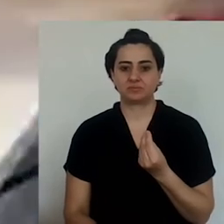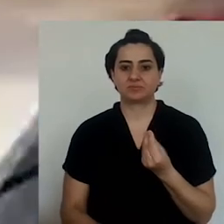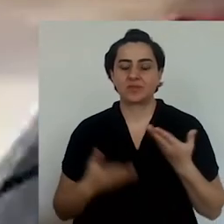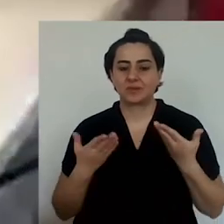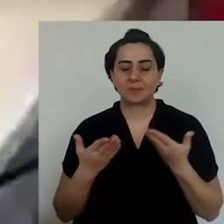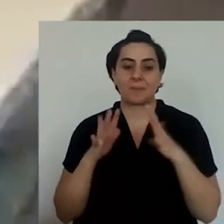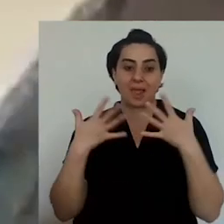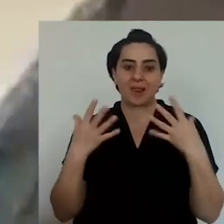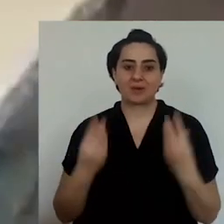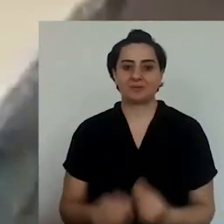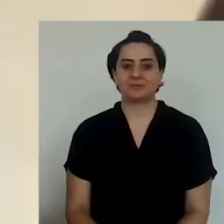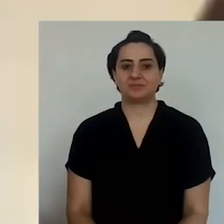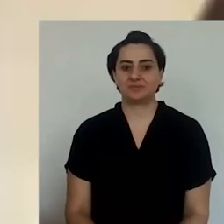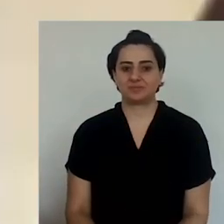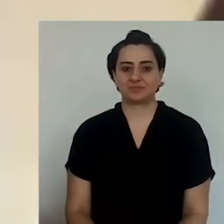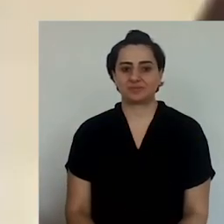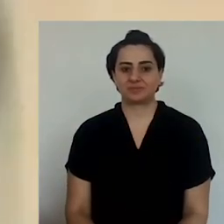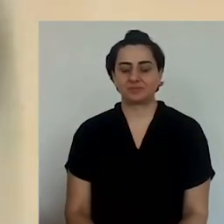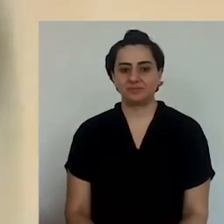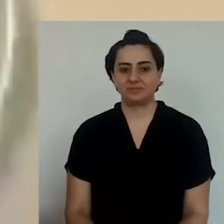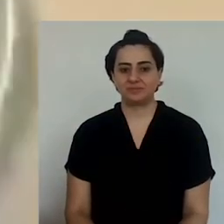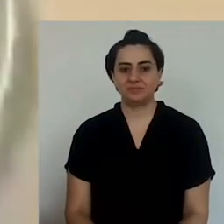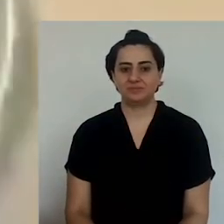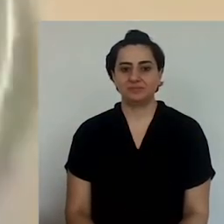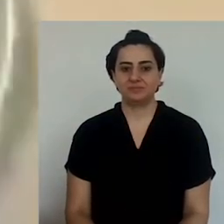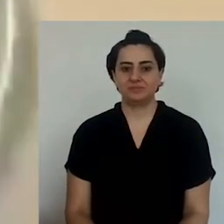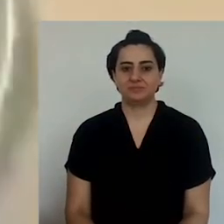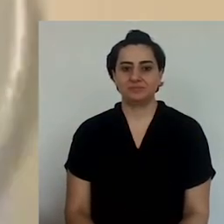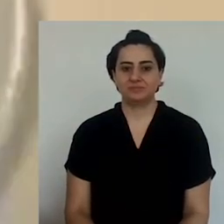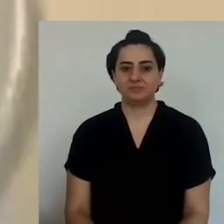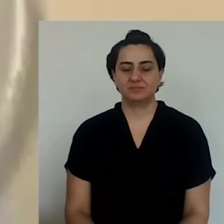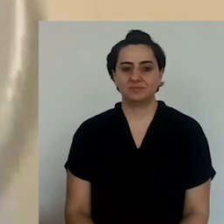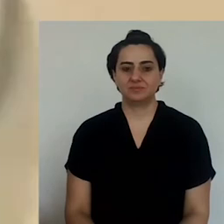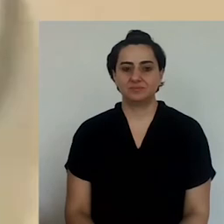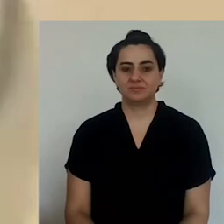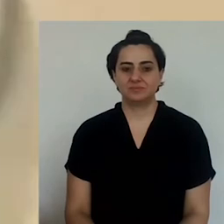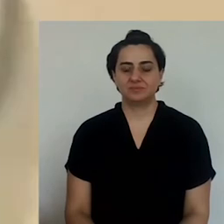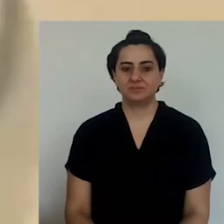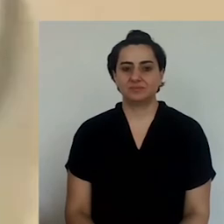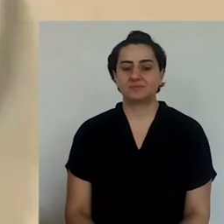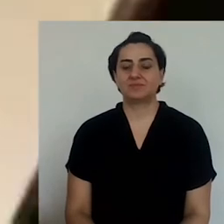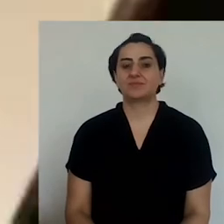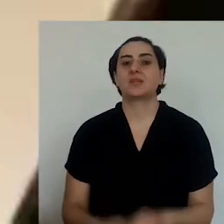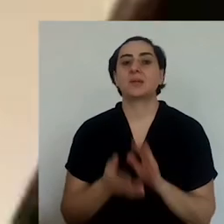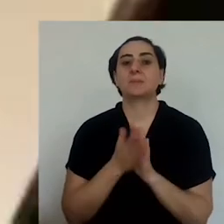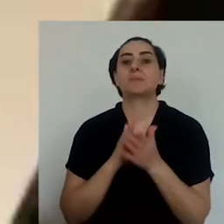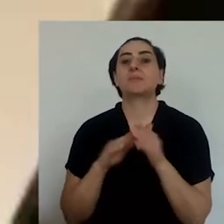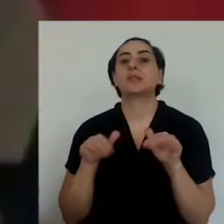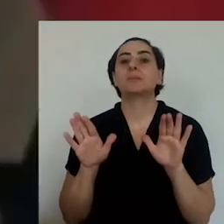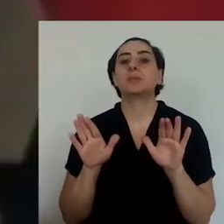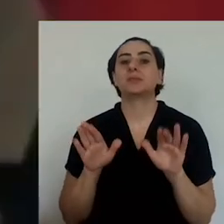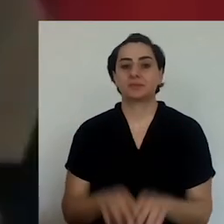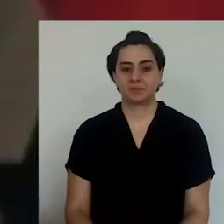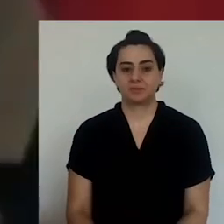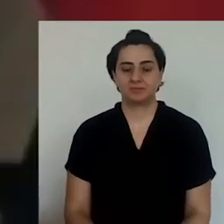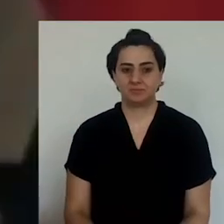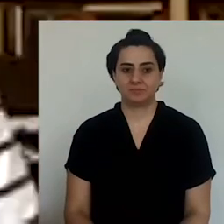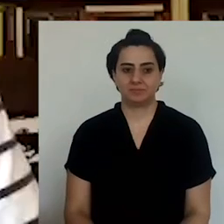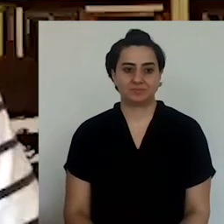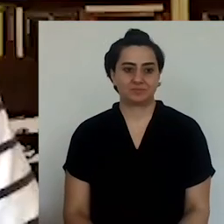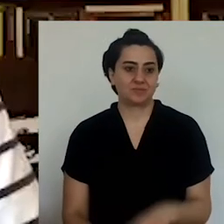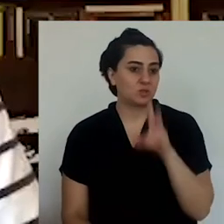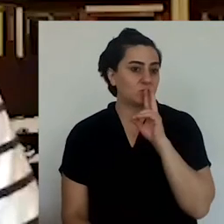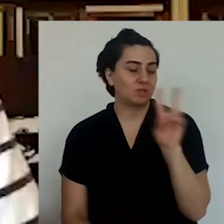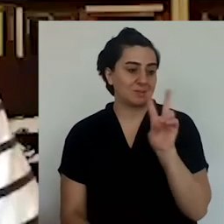and the sauce and they shine. They're very bright. But that's not all.